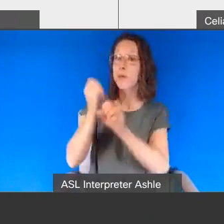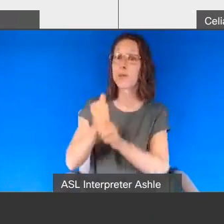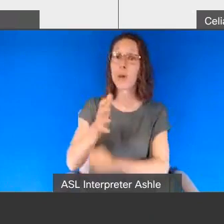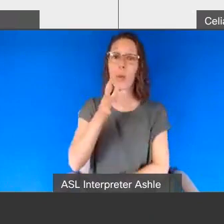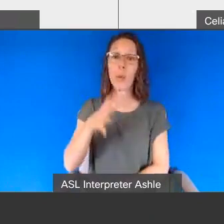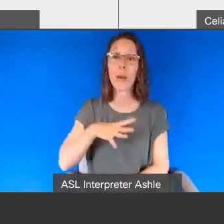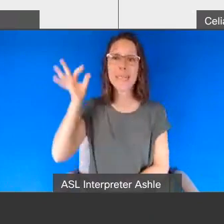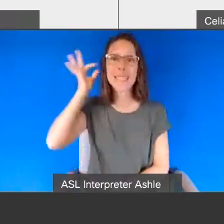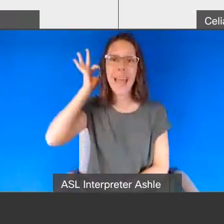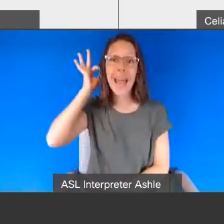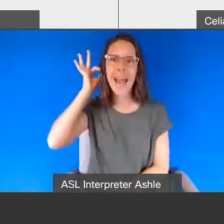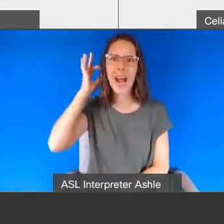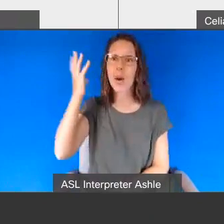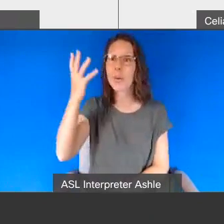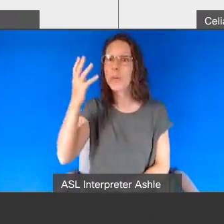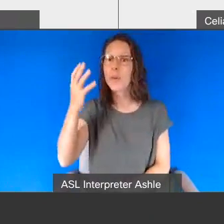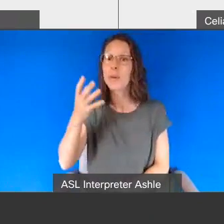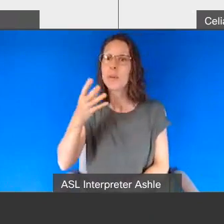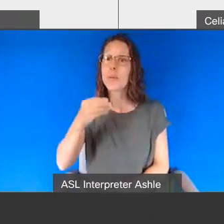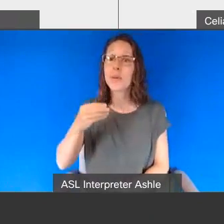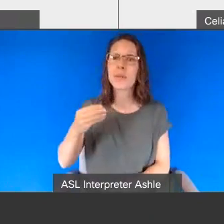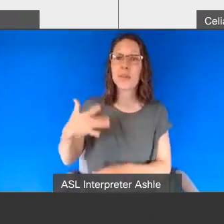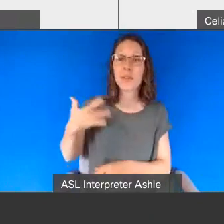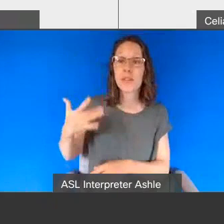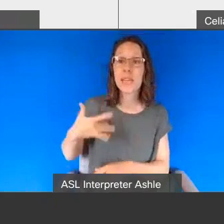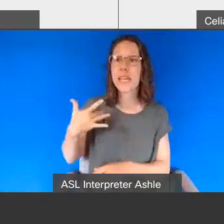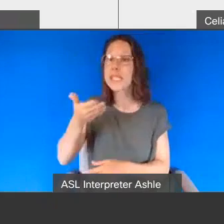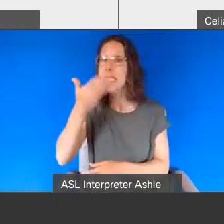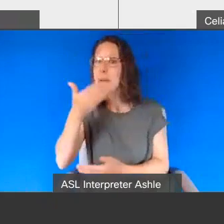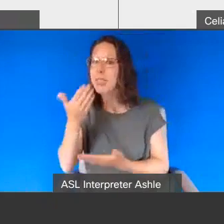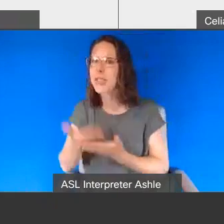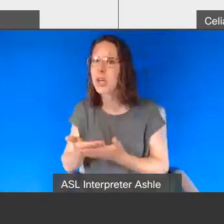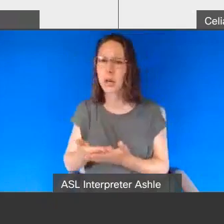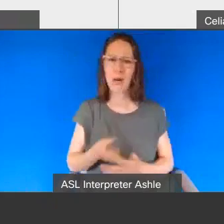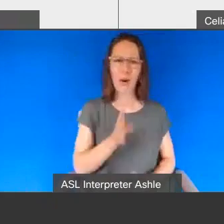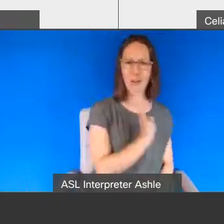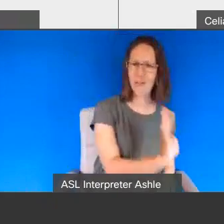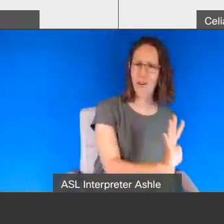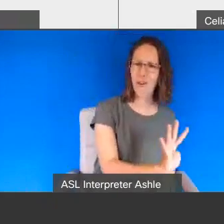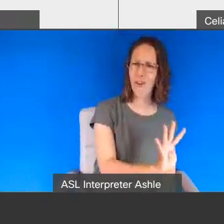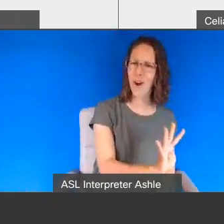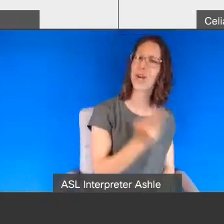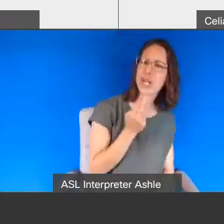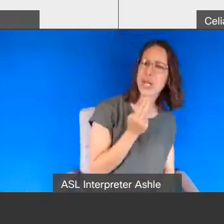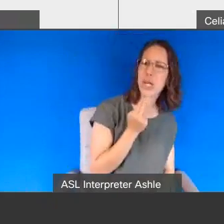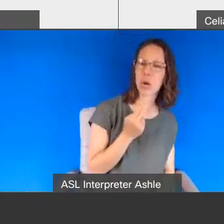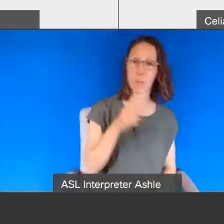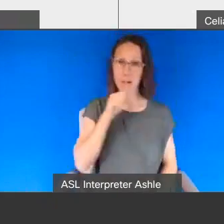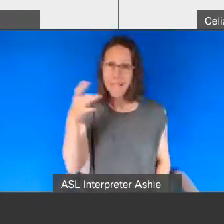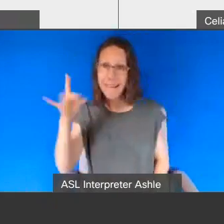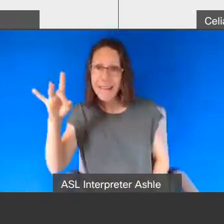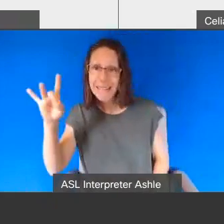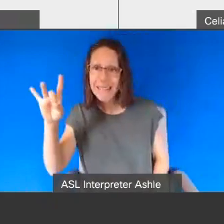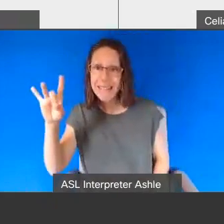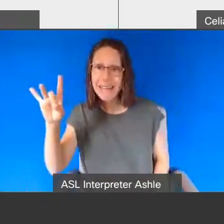the way it feels or the way it smells that's that might be adorable when you're four years old but when you're 18 years old and your 16 year